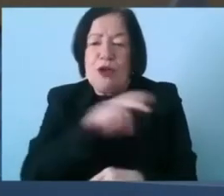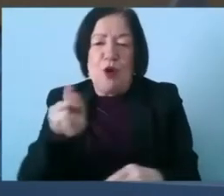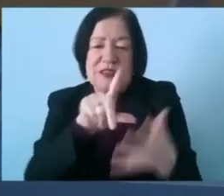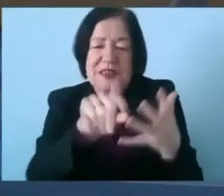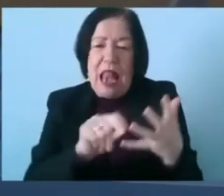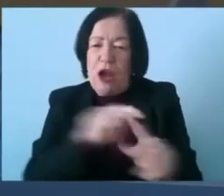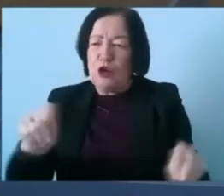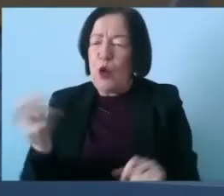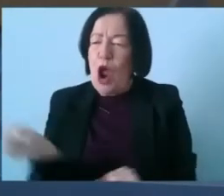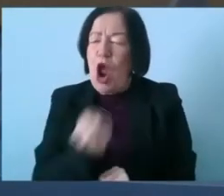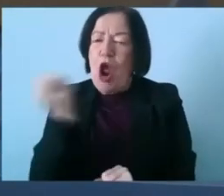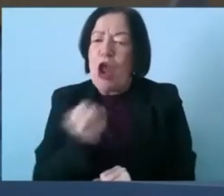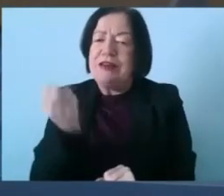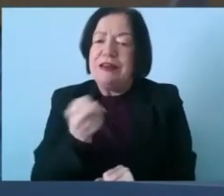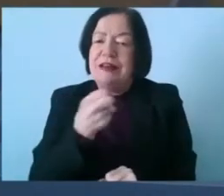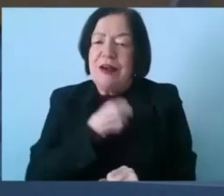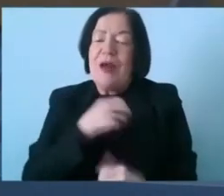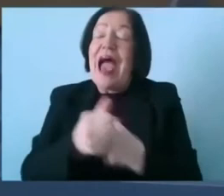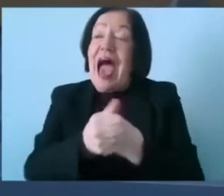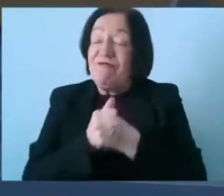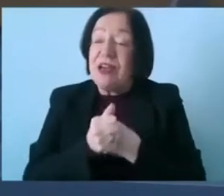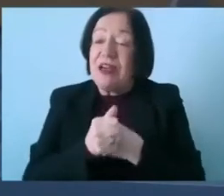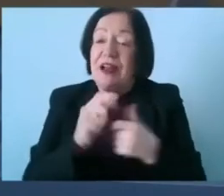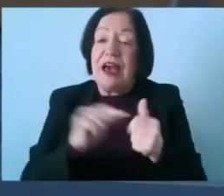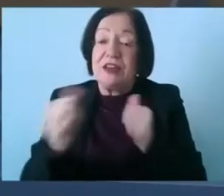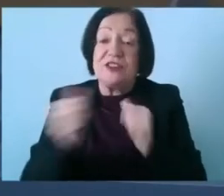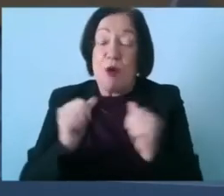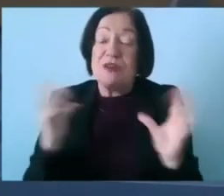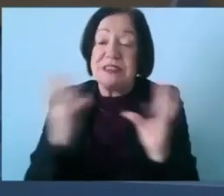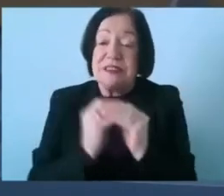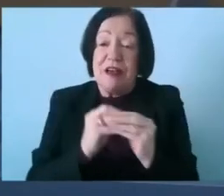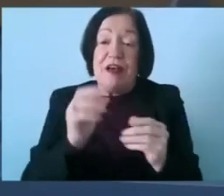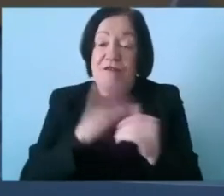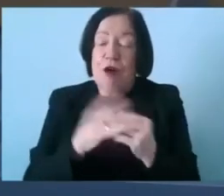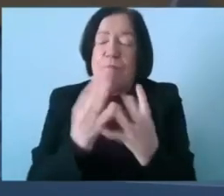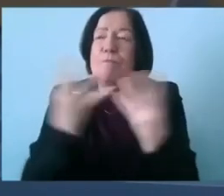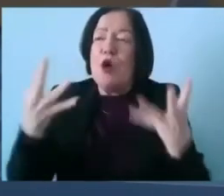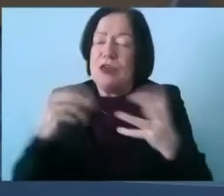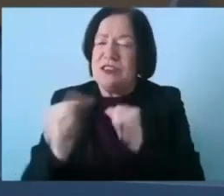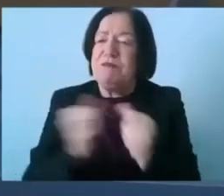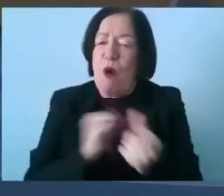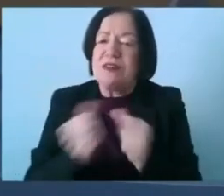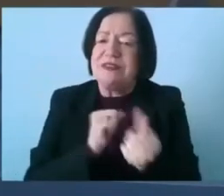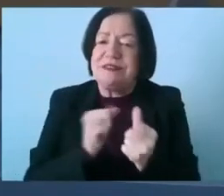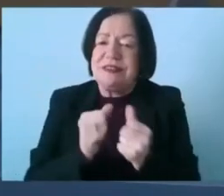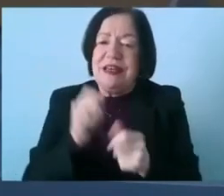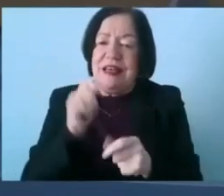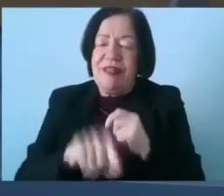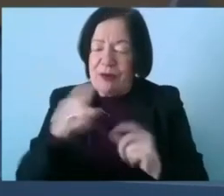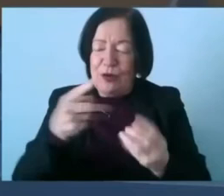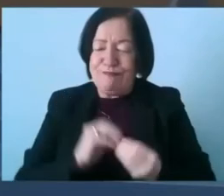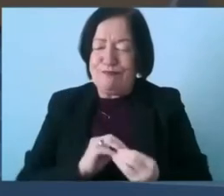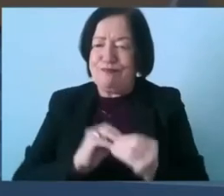um and that we you know advocate and as sports collectively advocate for multi-sports because it actually does then create um